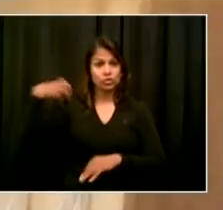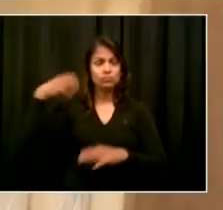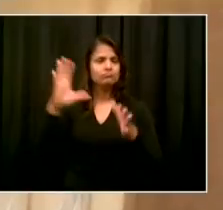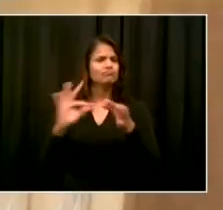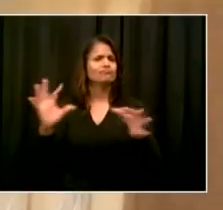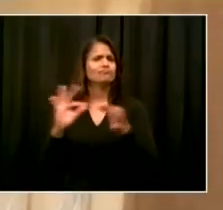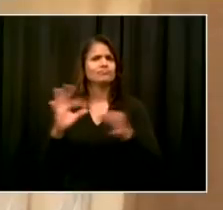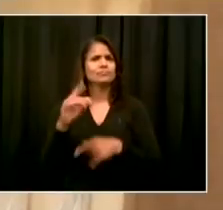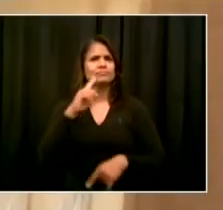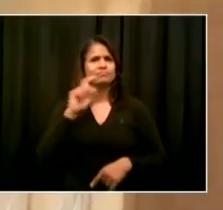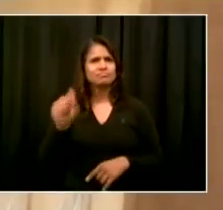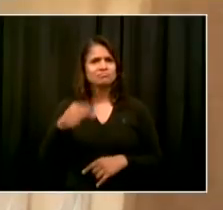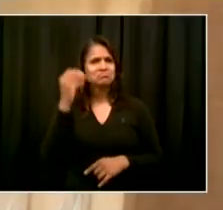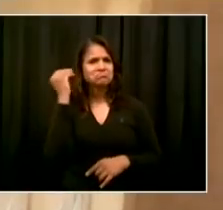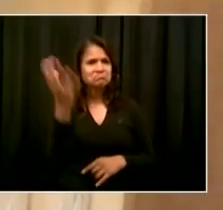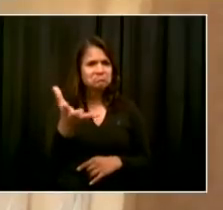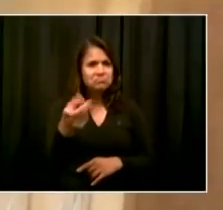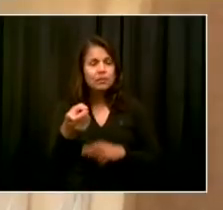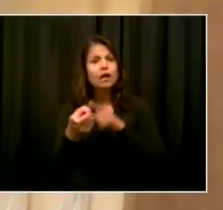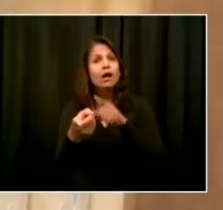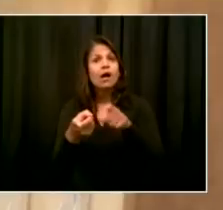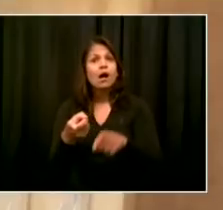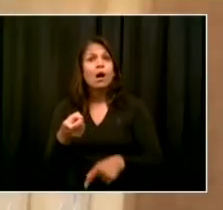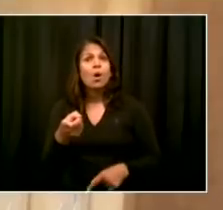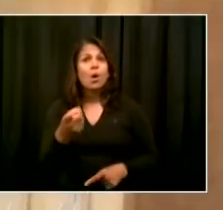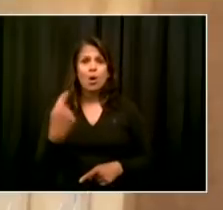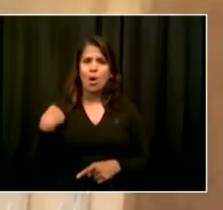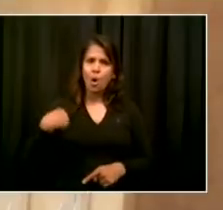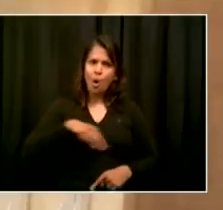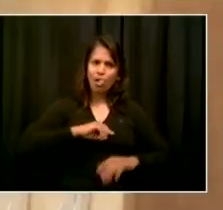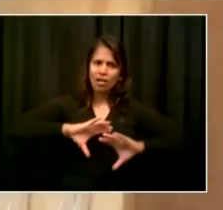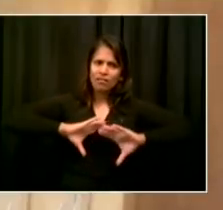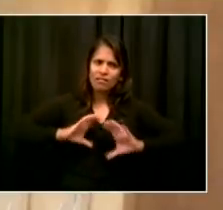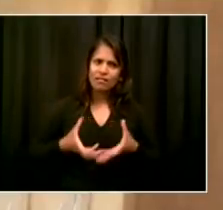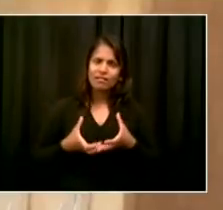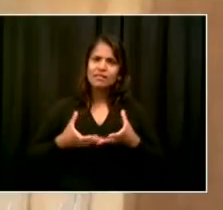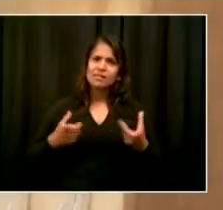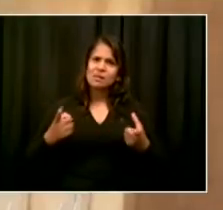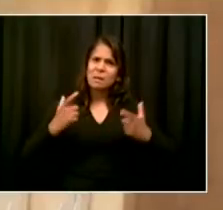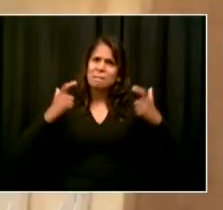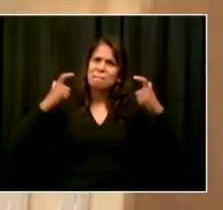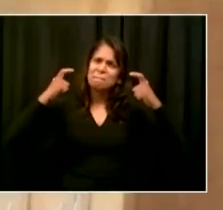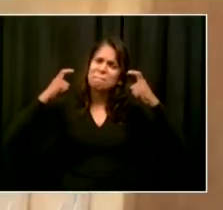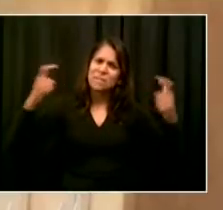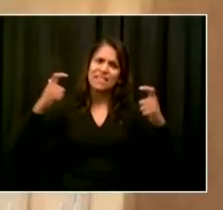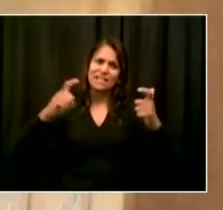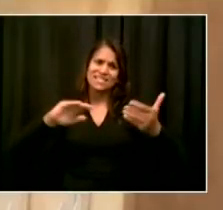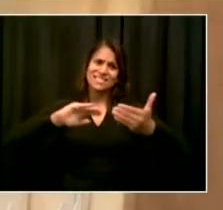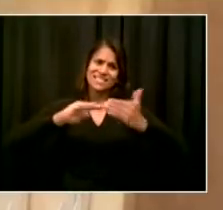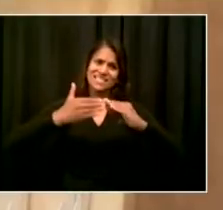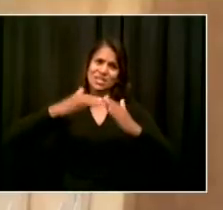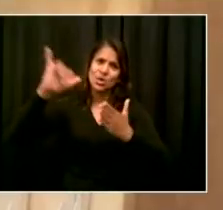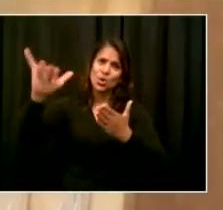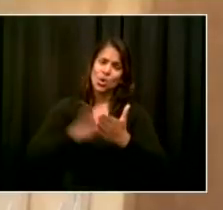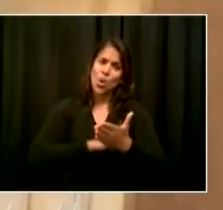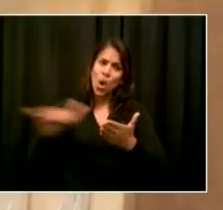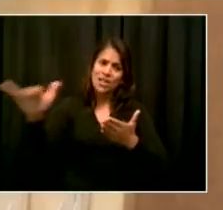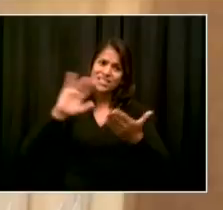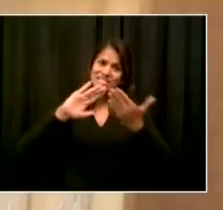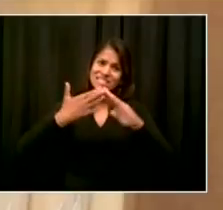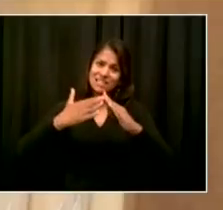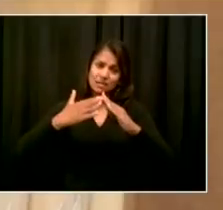position because of the medical indicators to be able to have in-person learning. But that also means